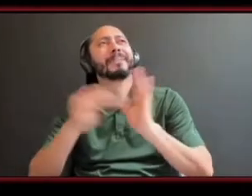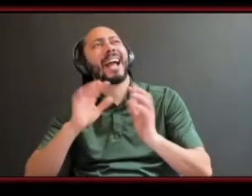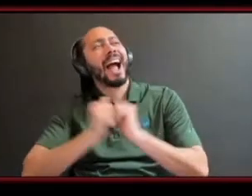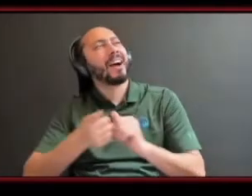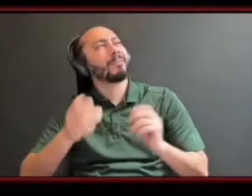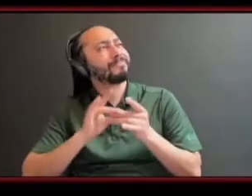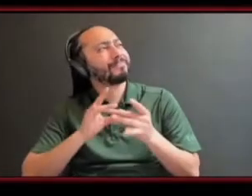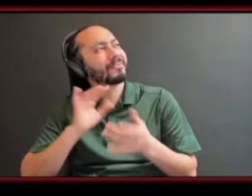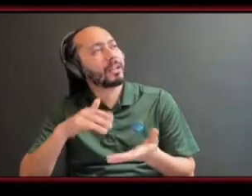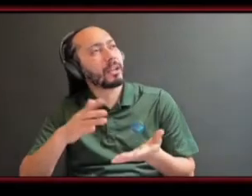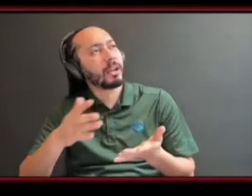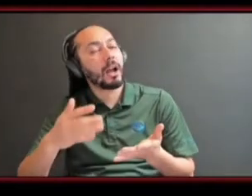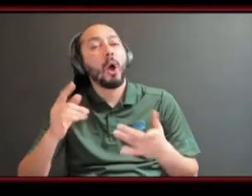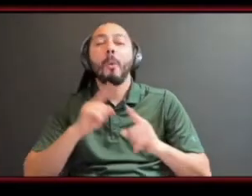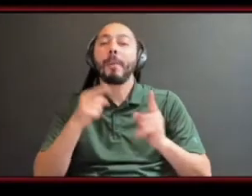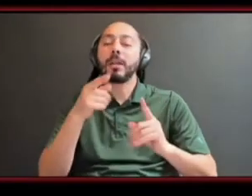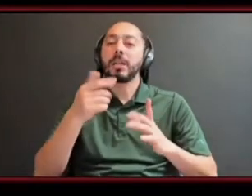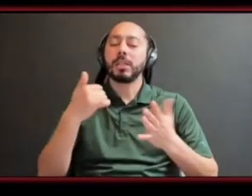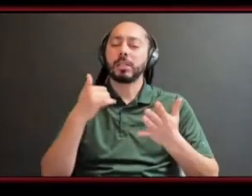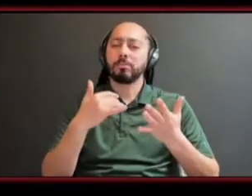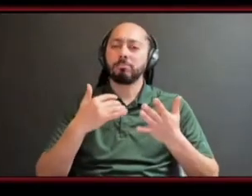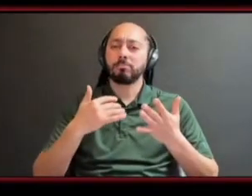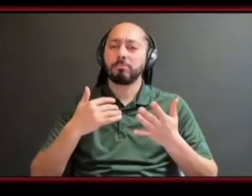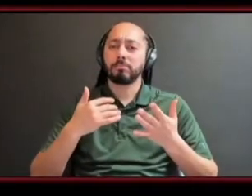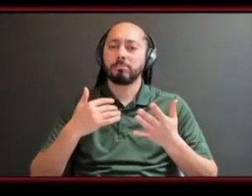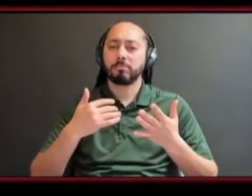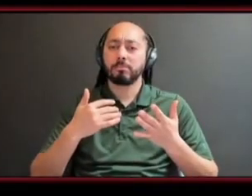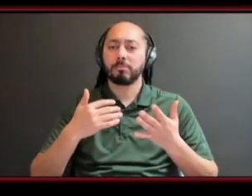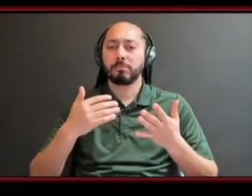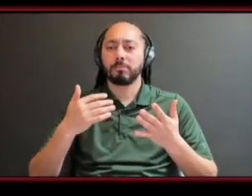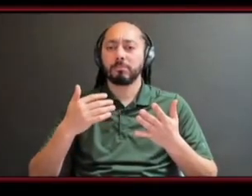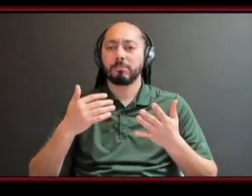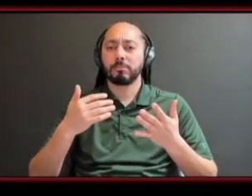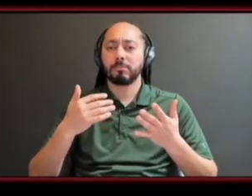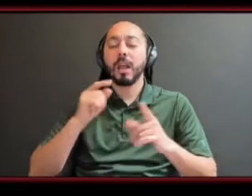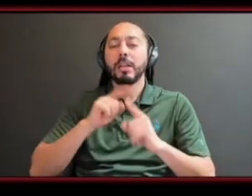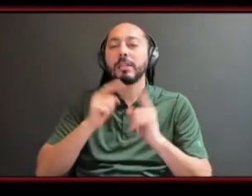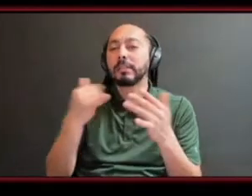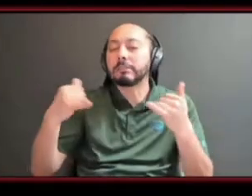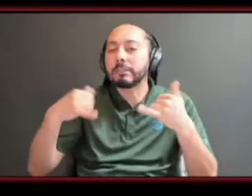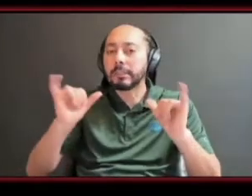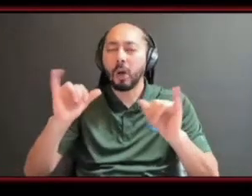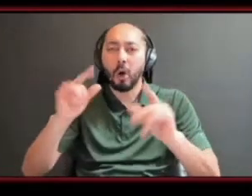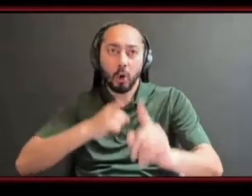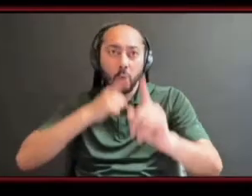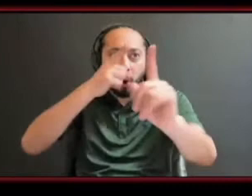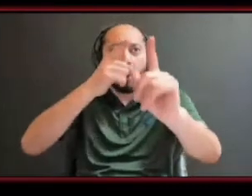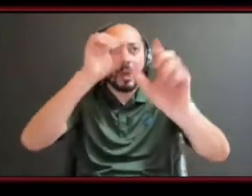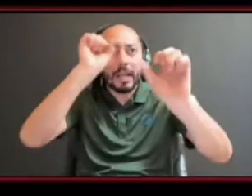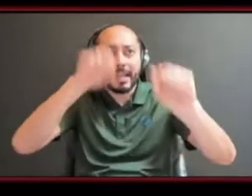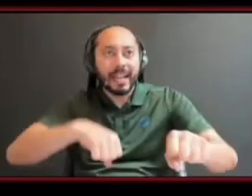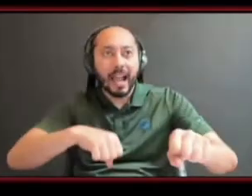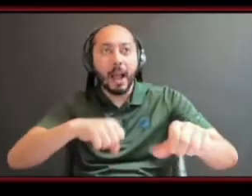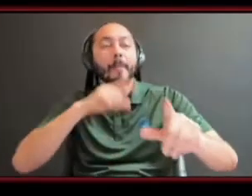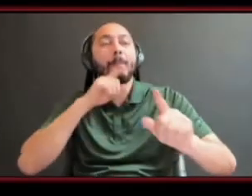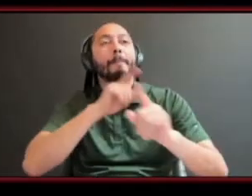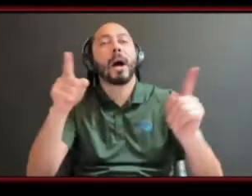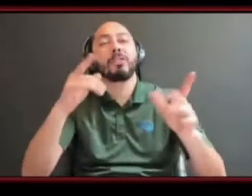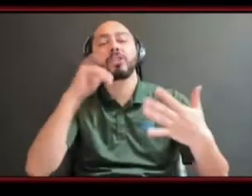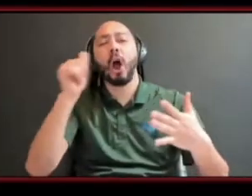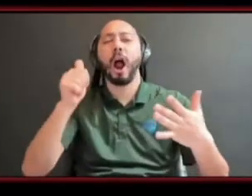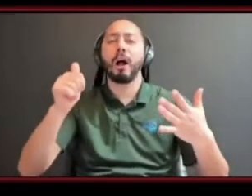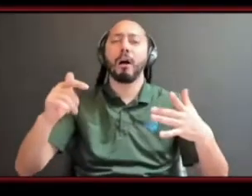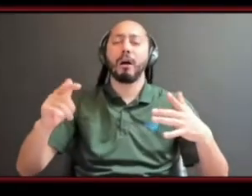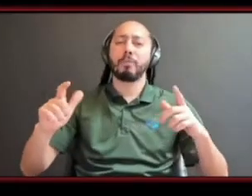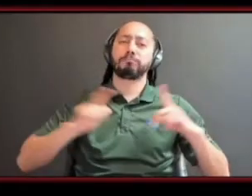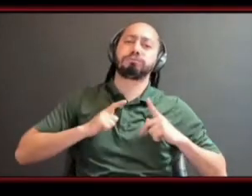he sees his brand taking him at the sort of not end but that's success where he can sit back and just live on it while he's working